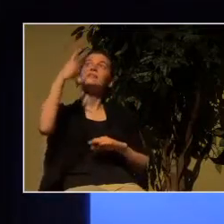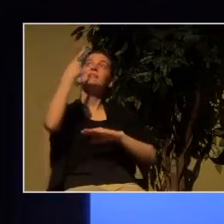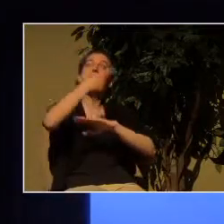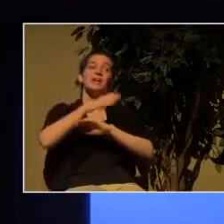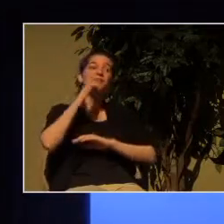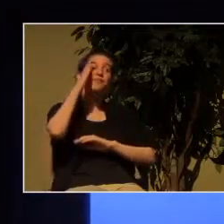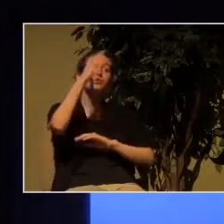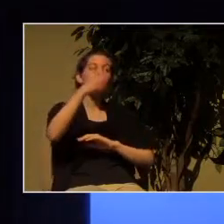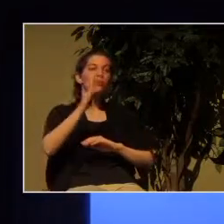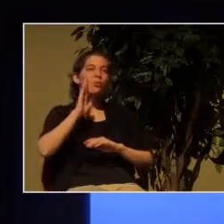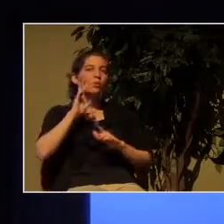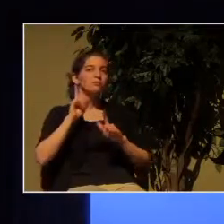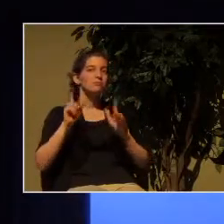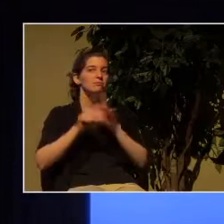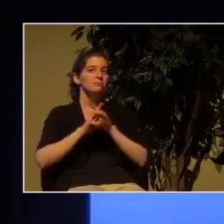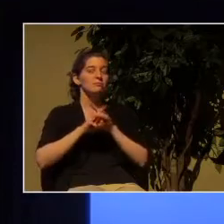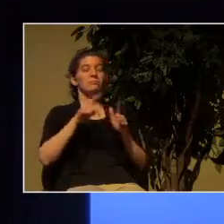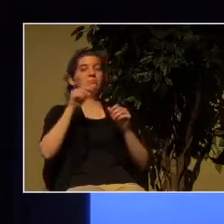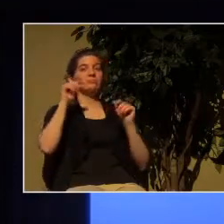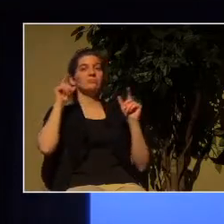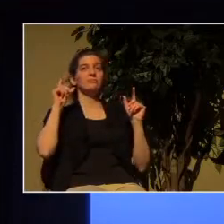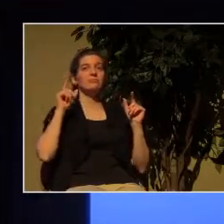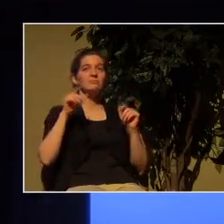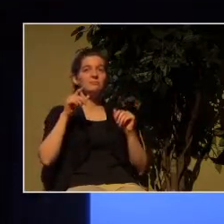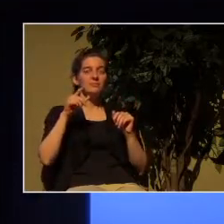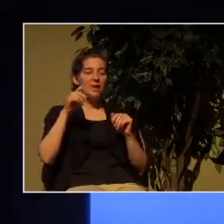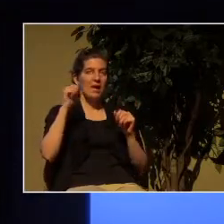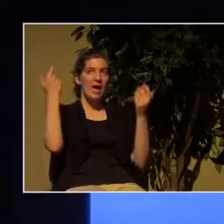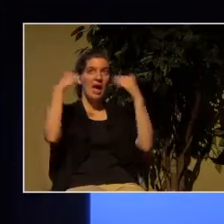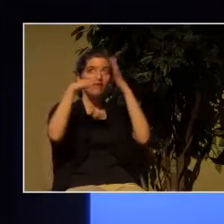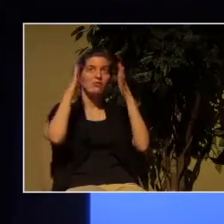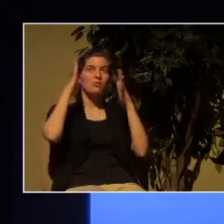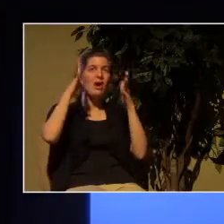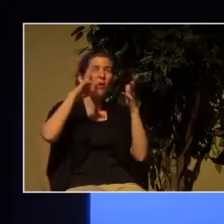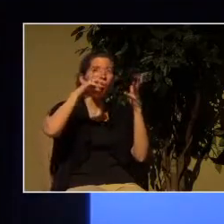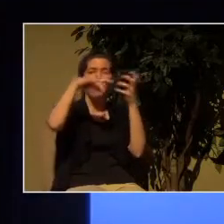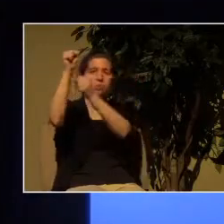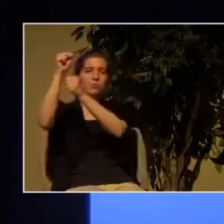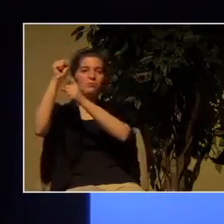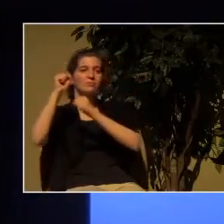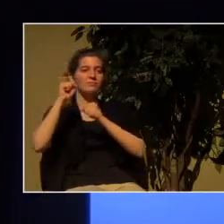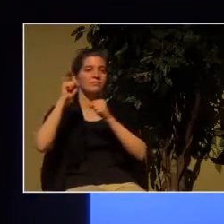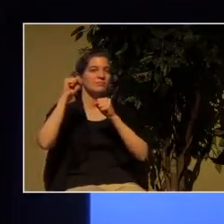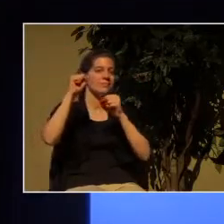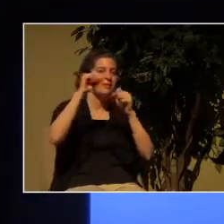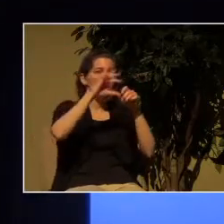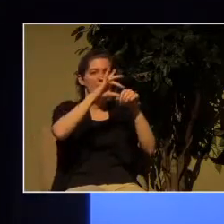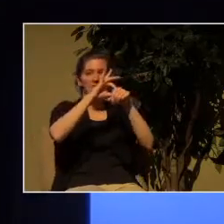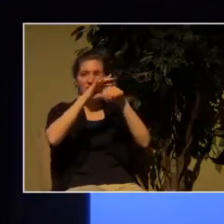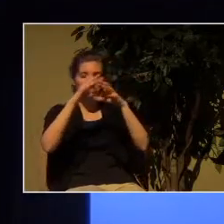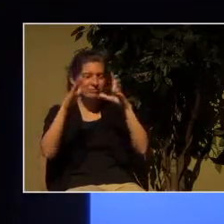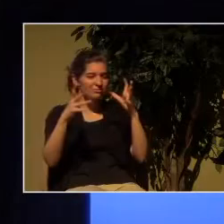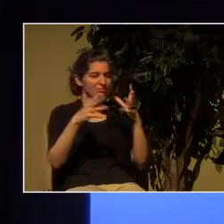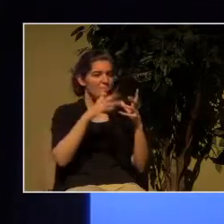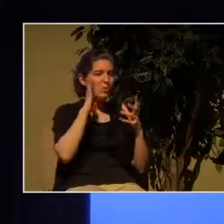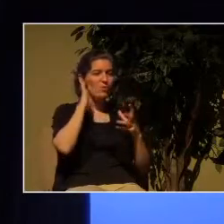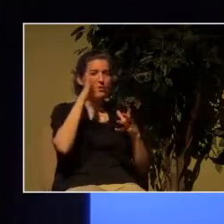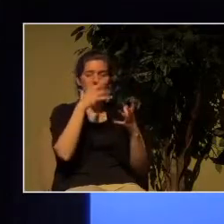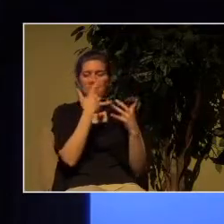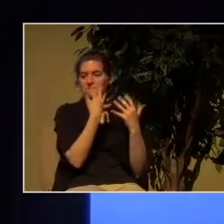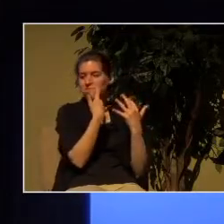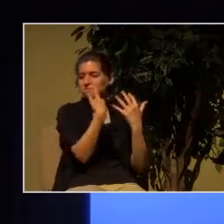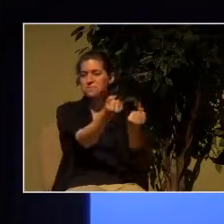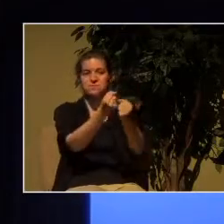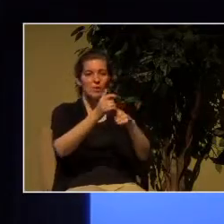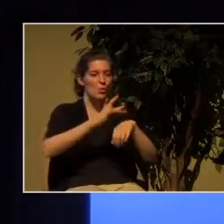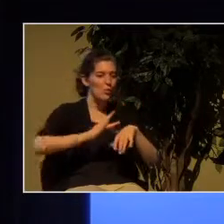the heavens will disappear with a roar the elements will be destroyed by fire and the earth and everything in it will